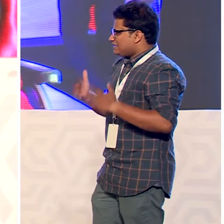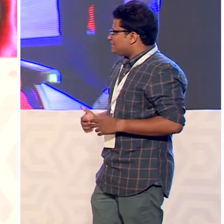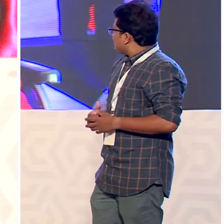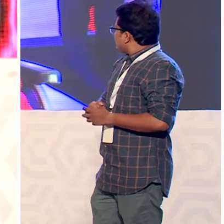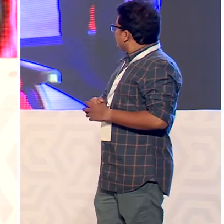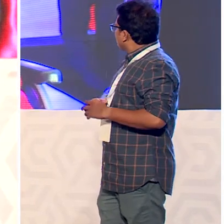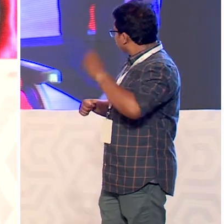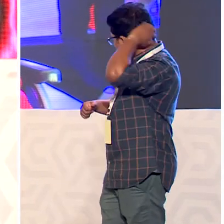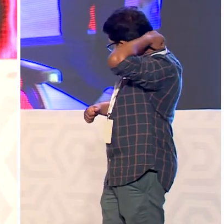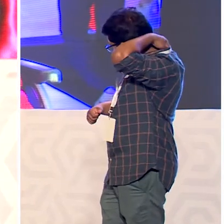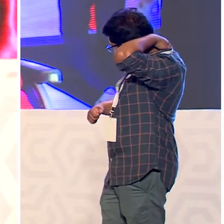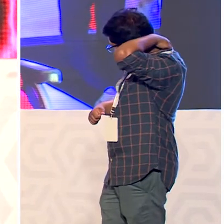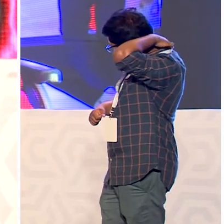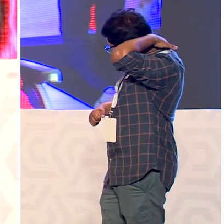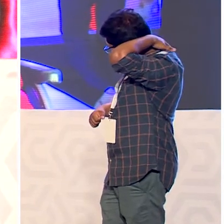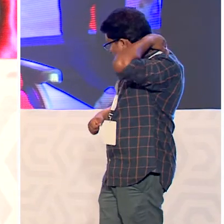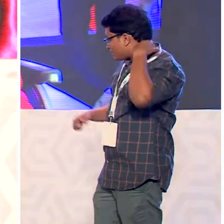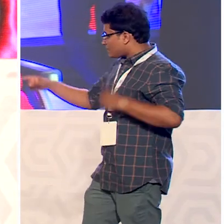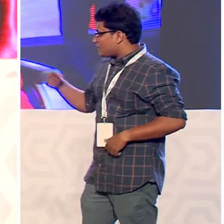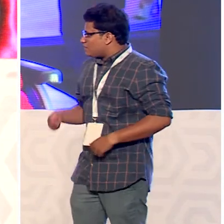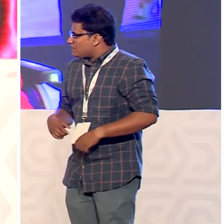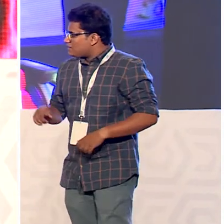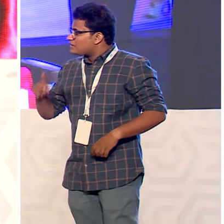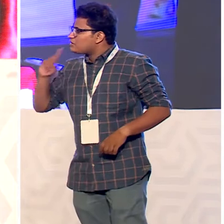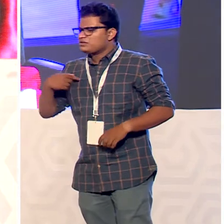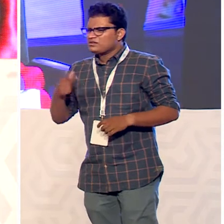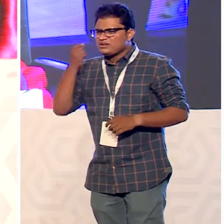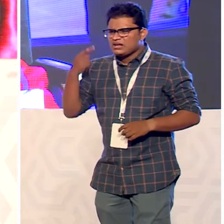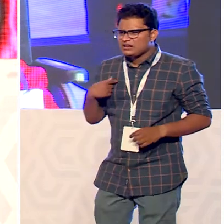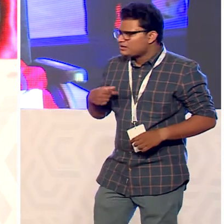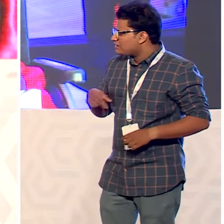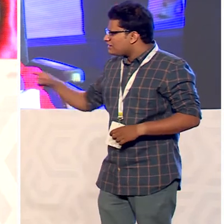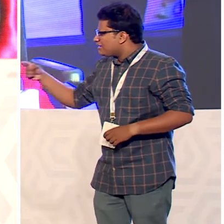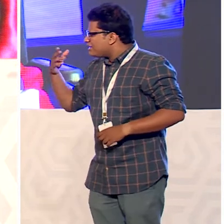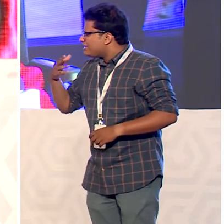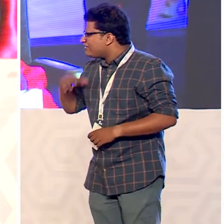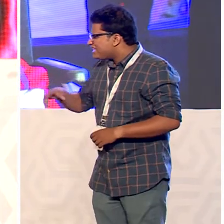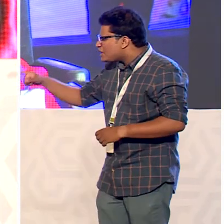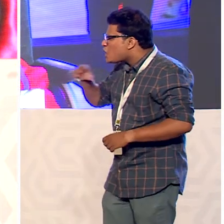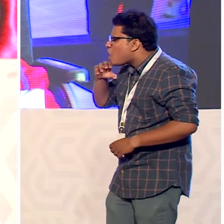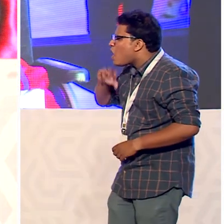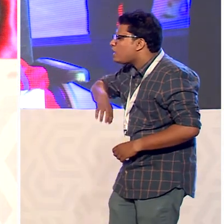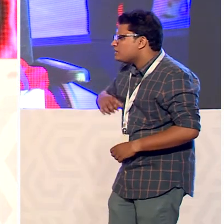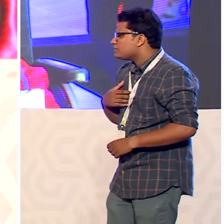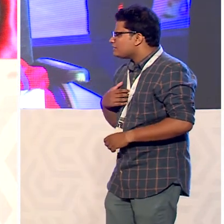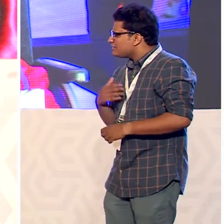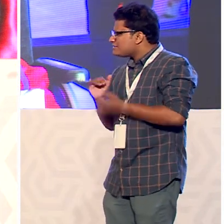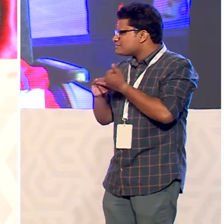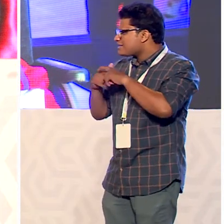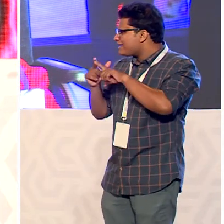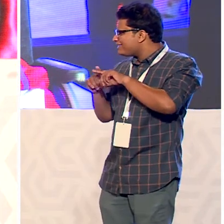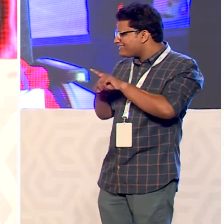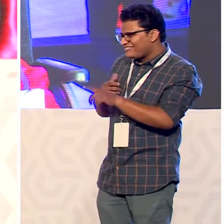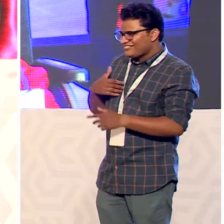don't understand how he can find me so hot sexy sensual in spite of helping me